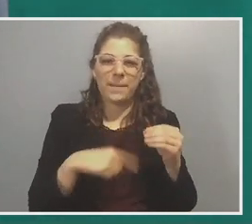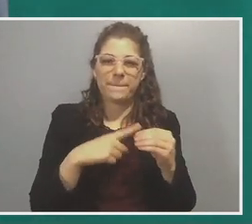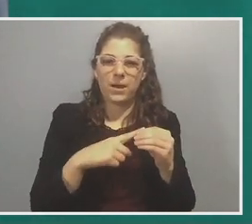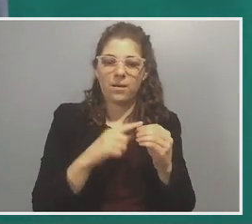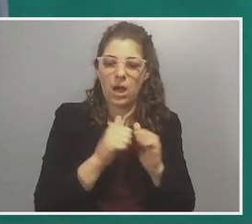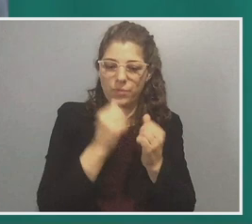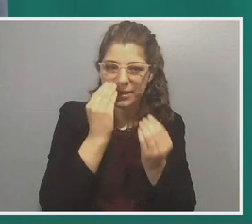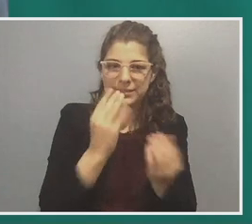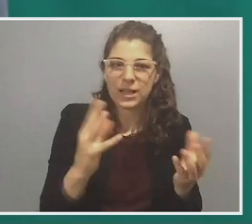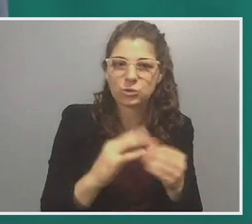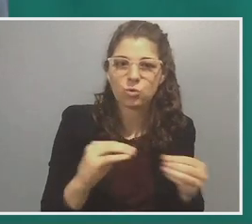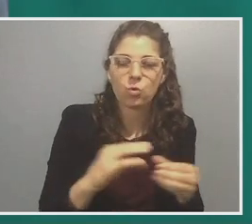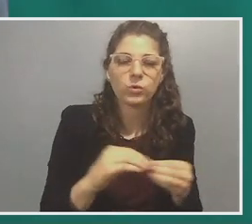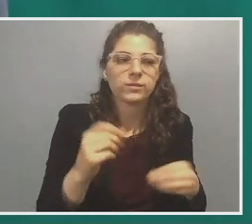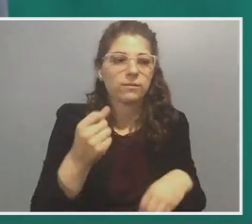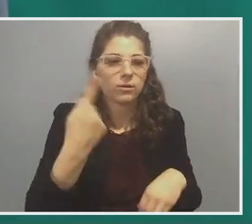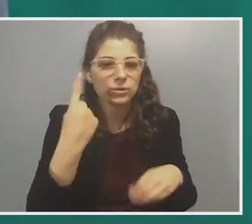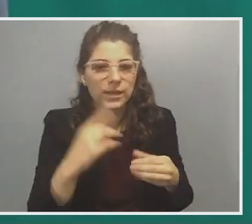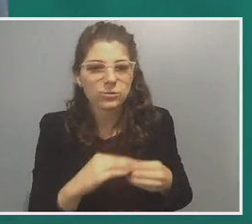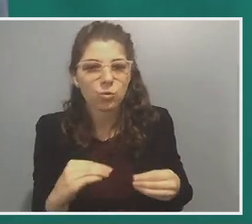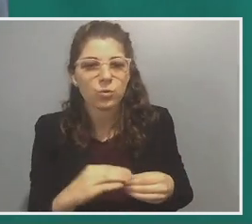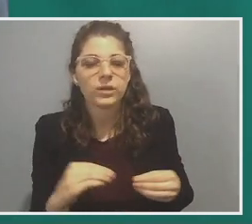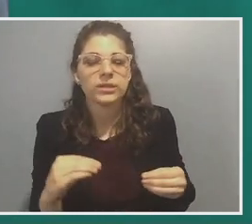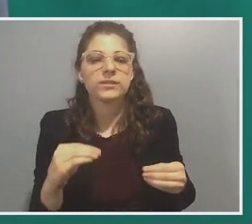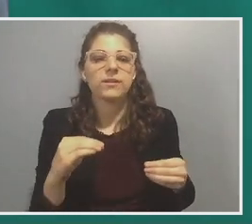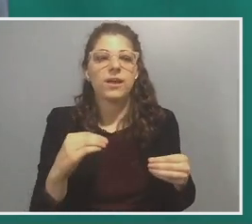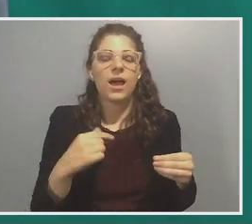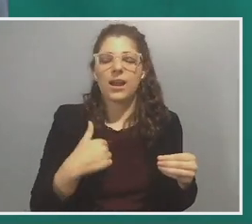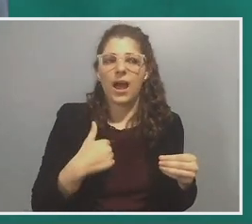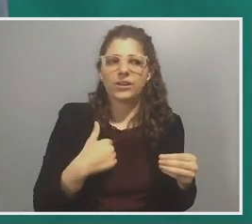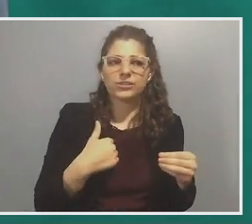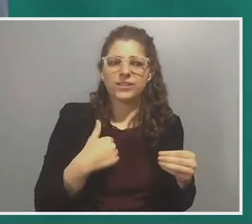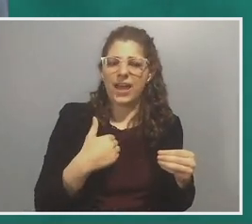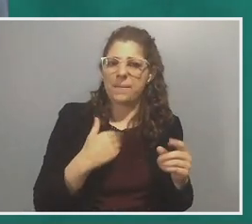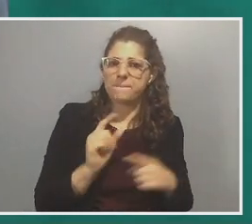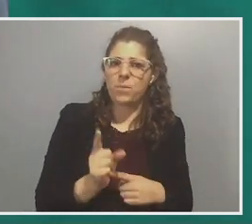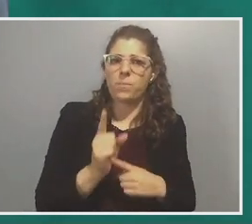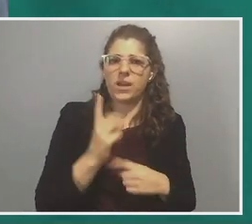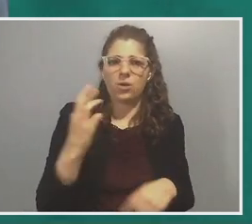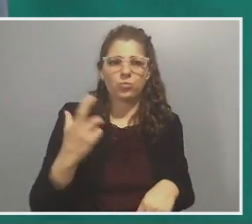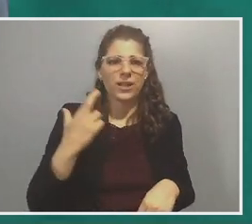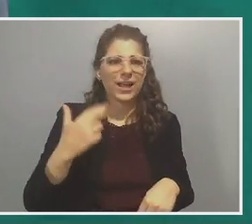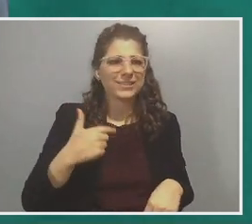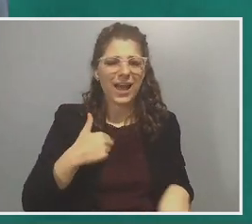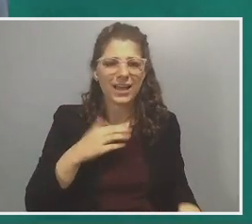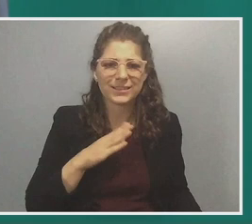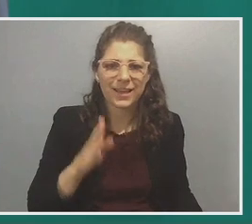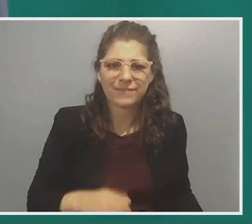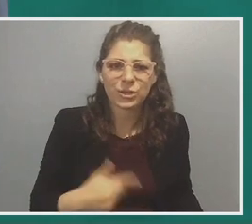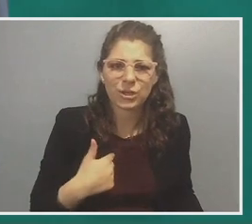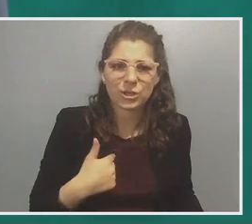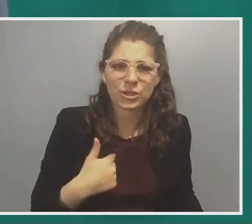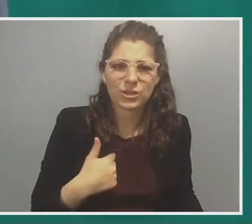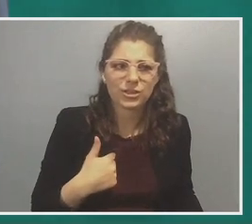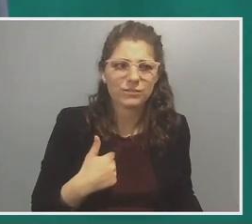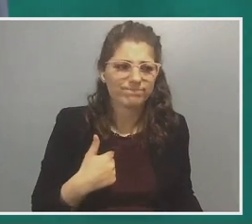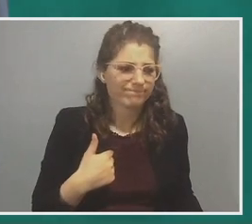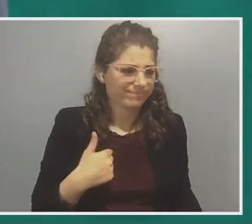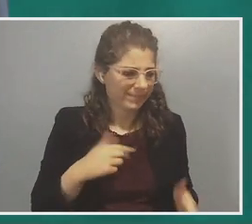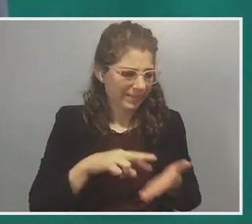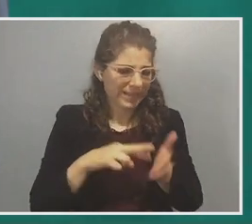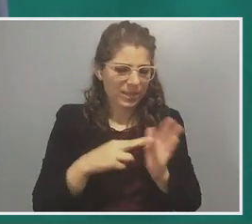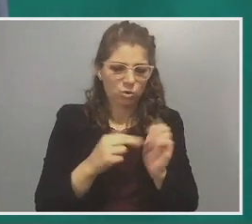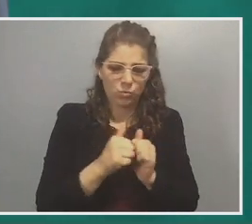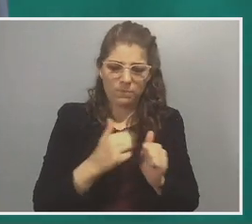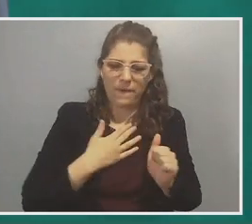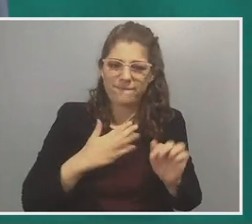stories or understand these stories. And I really, I just had a moment where I realized that I had never been as intentional with members of my own